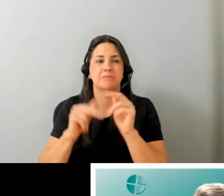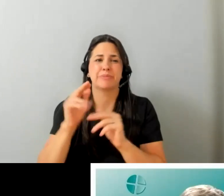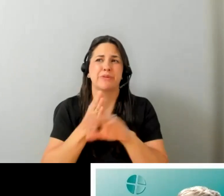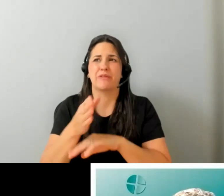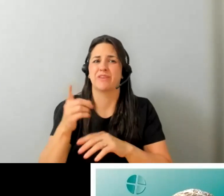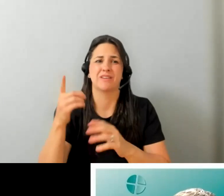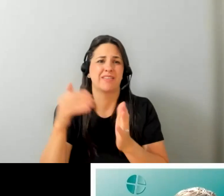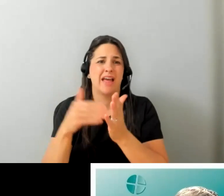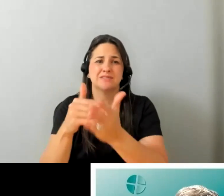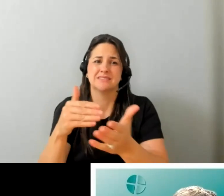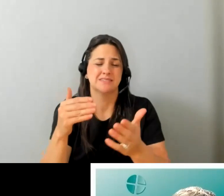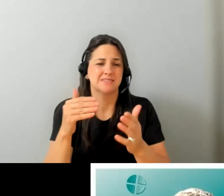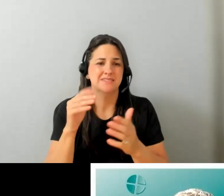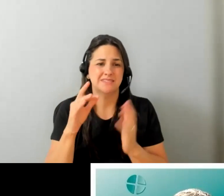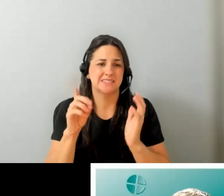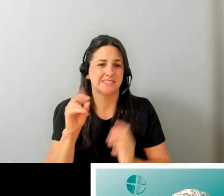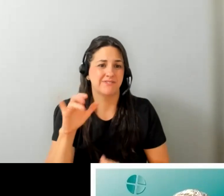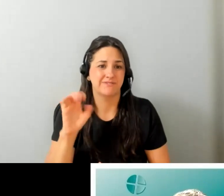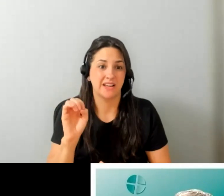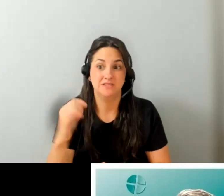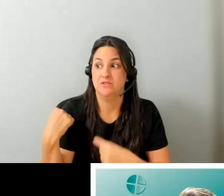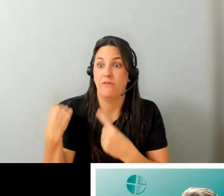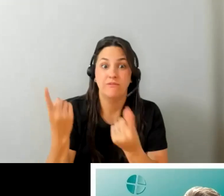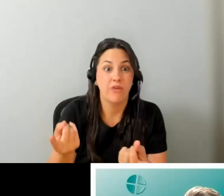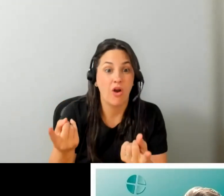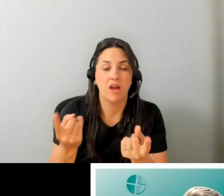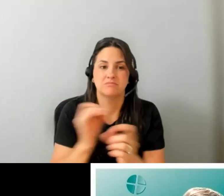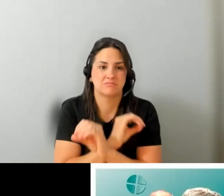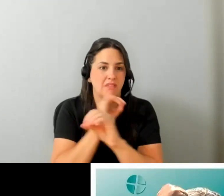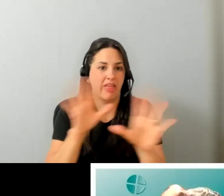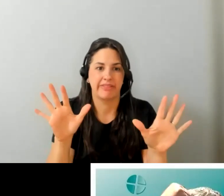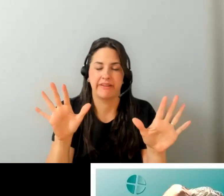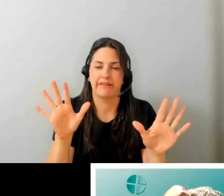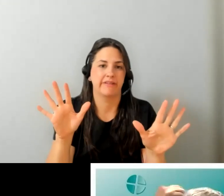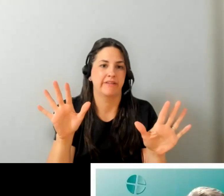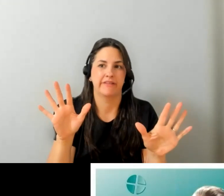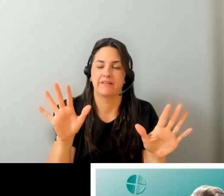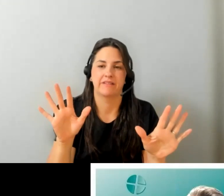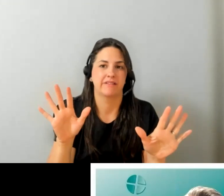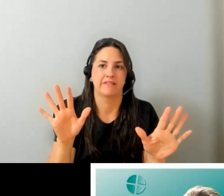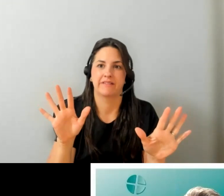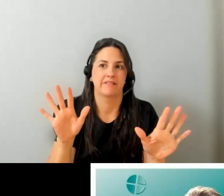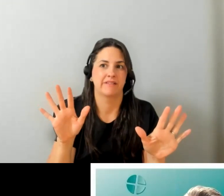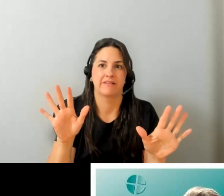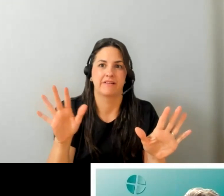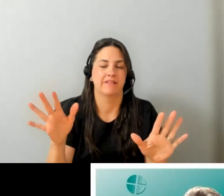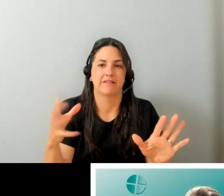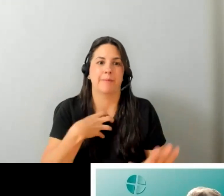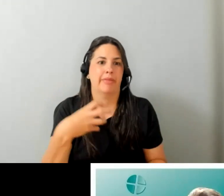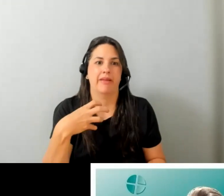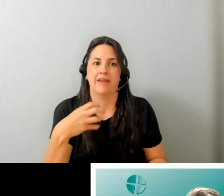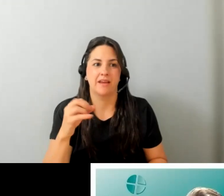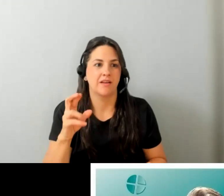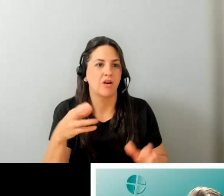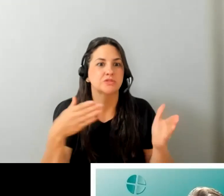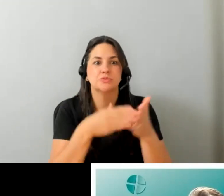to this date nothing has uh ever come back our way with uh some type of core system or